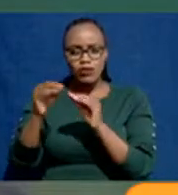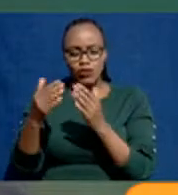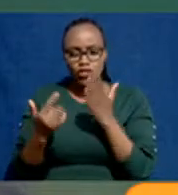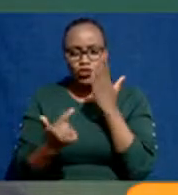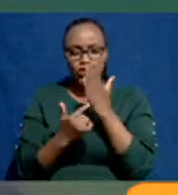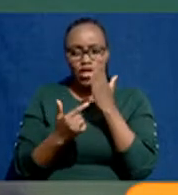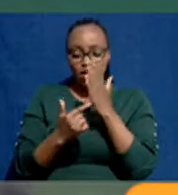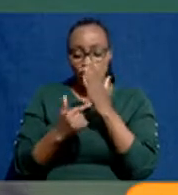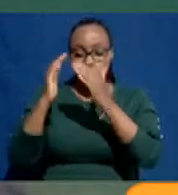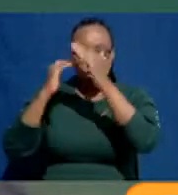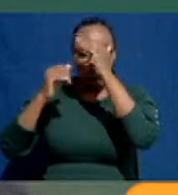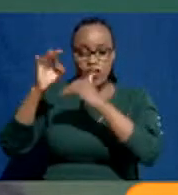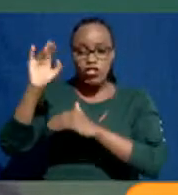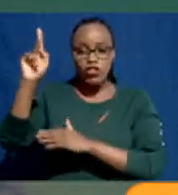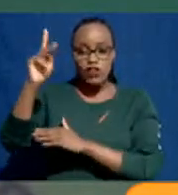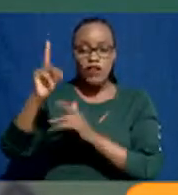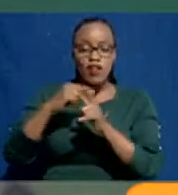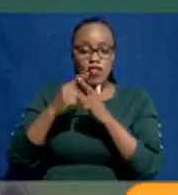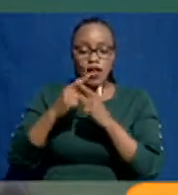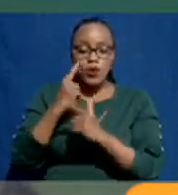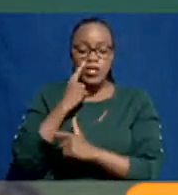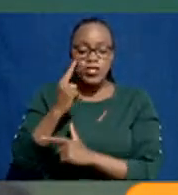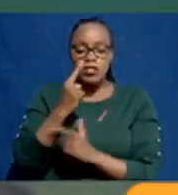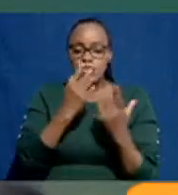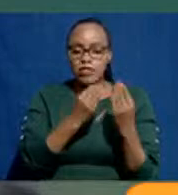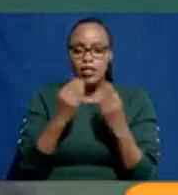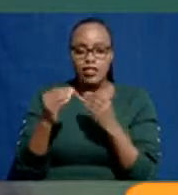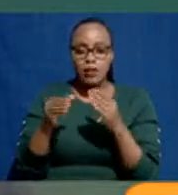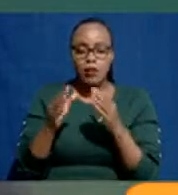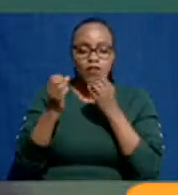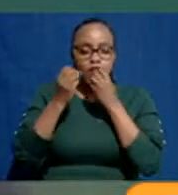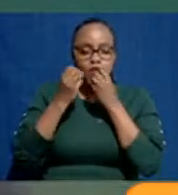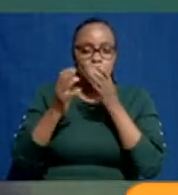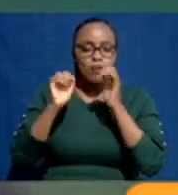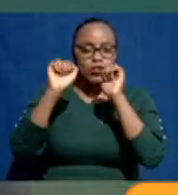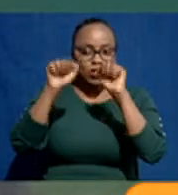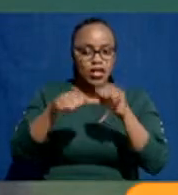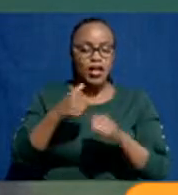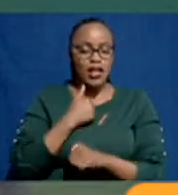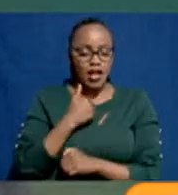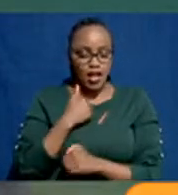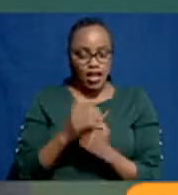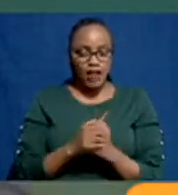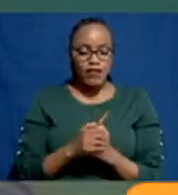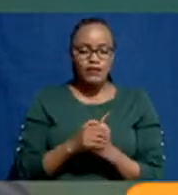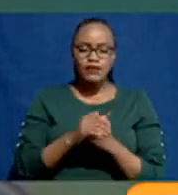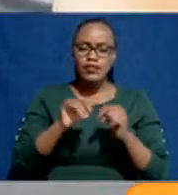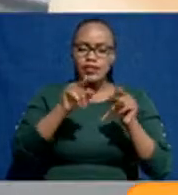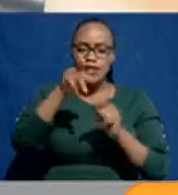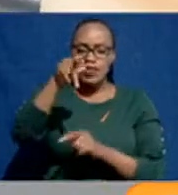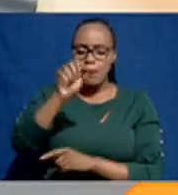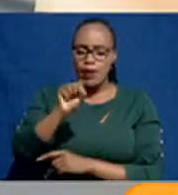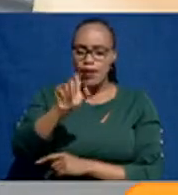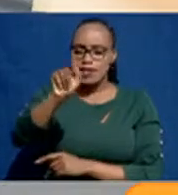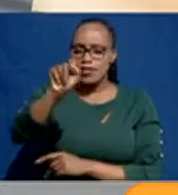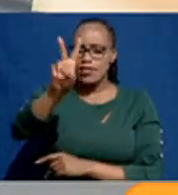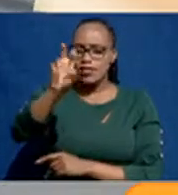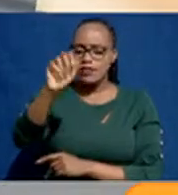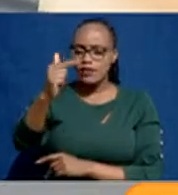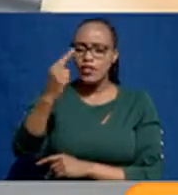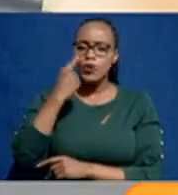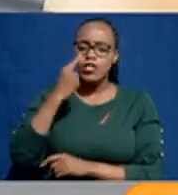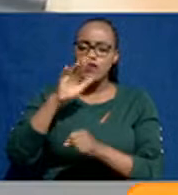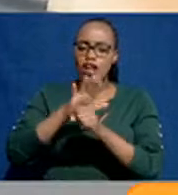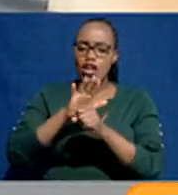Technical University of Kenya, then we can already seamlessly see that information coming through. Mm-hmm. Yes. Dr. Pierce, Tivet, we are seeing